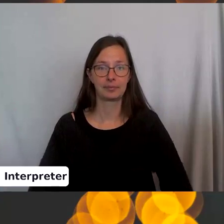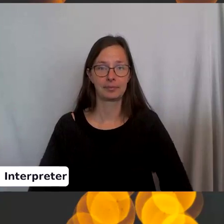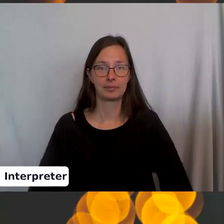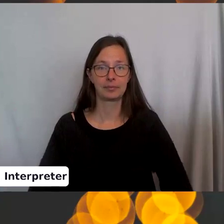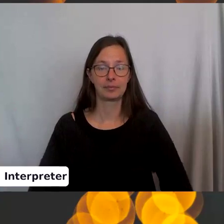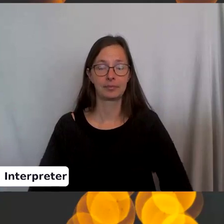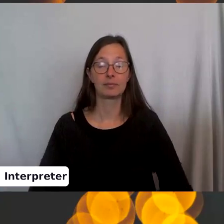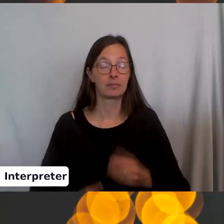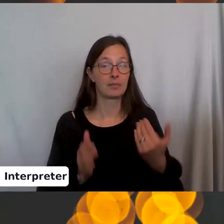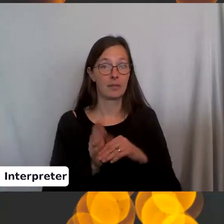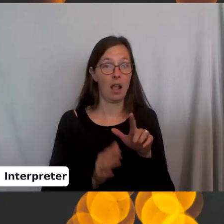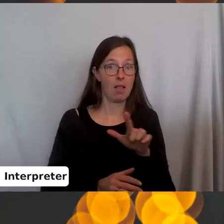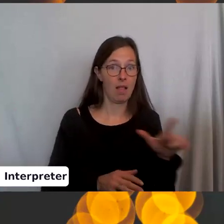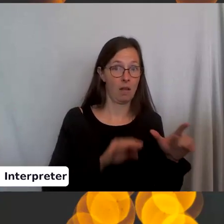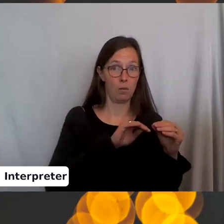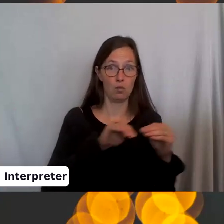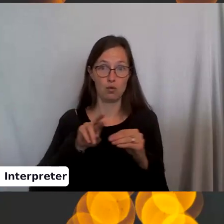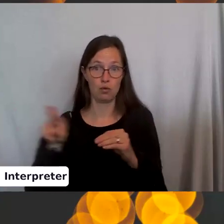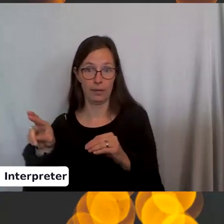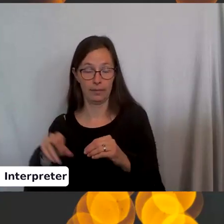Left to right. Stab.